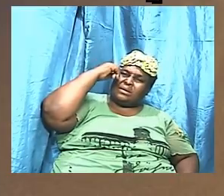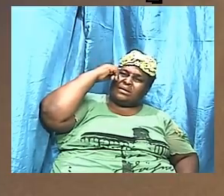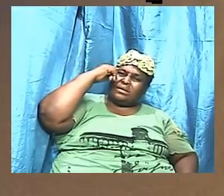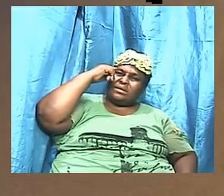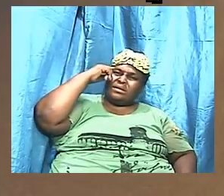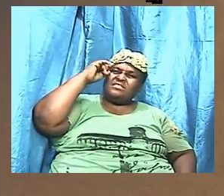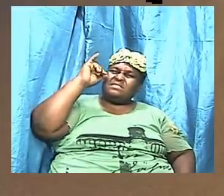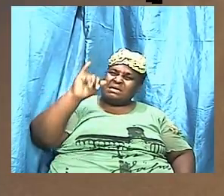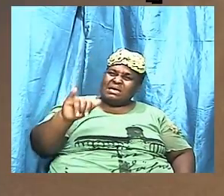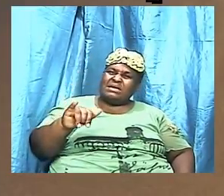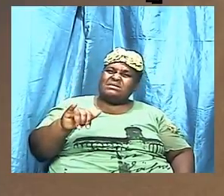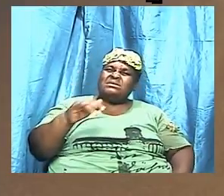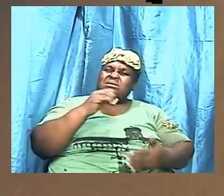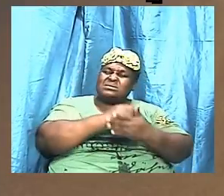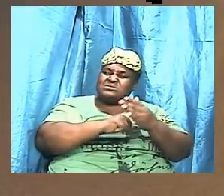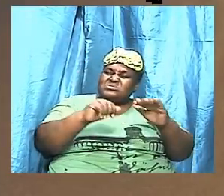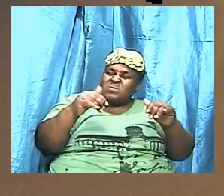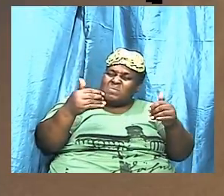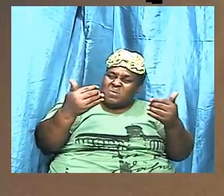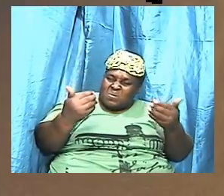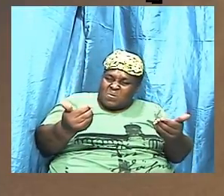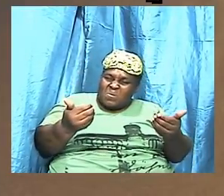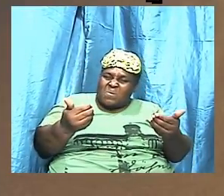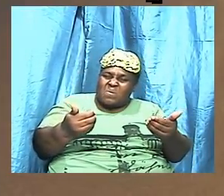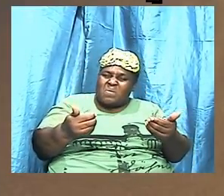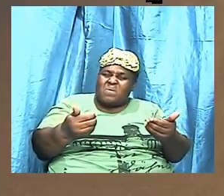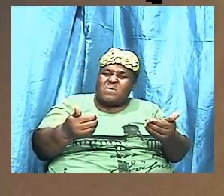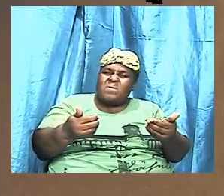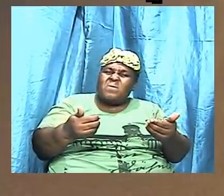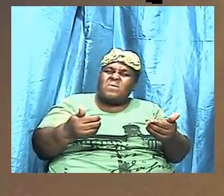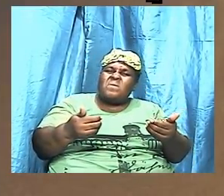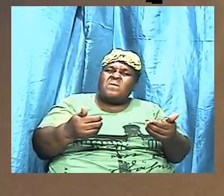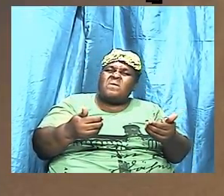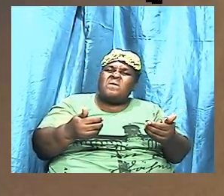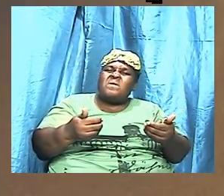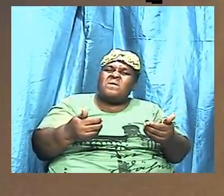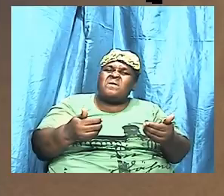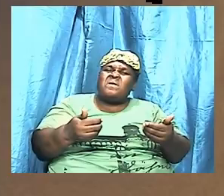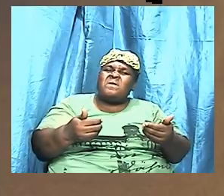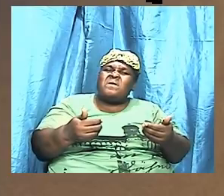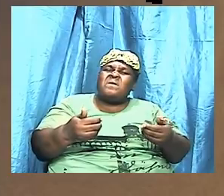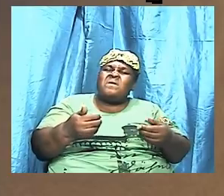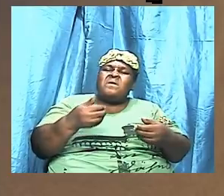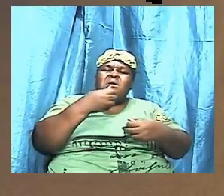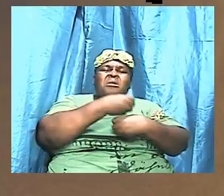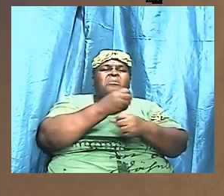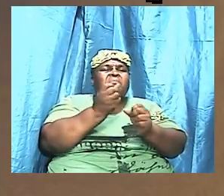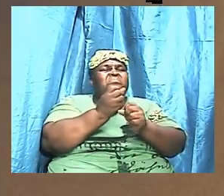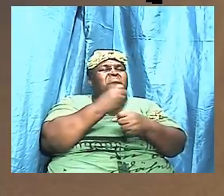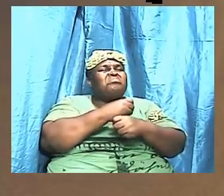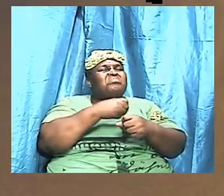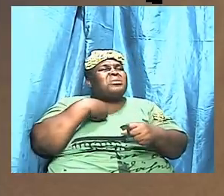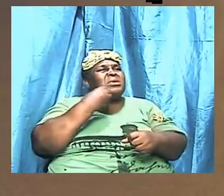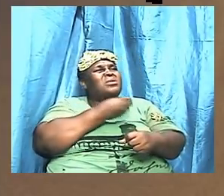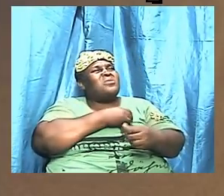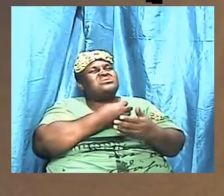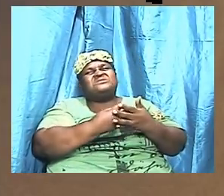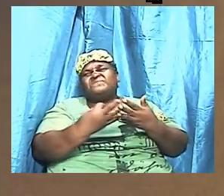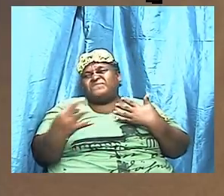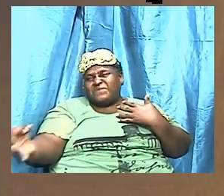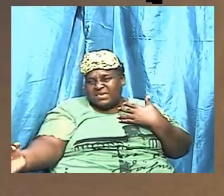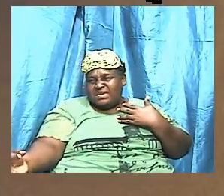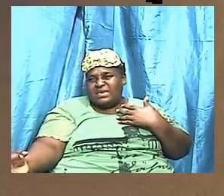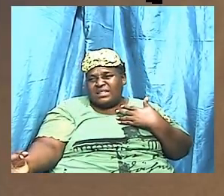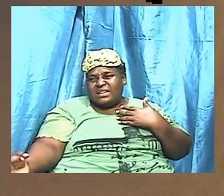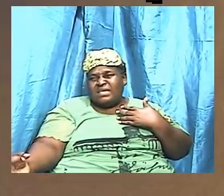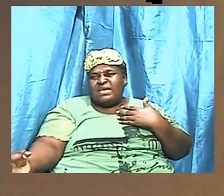is somehow pulling us down what is it that continually comes to us